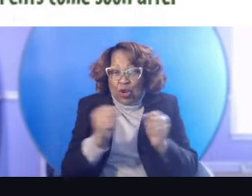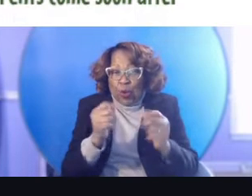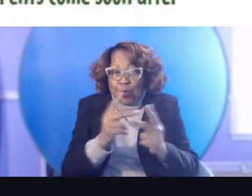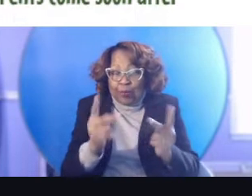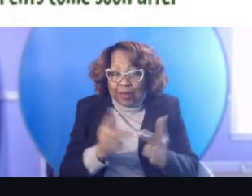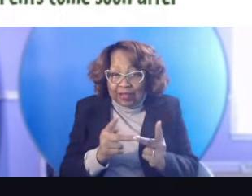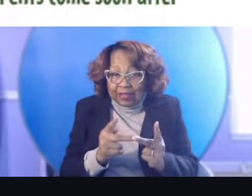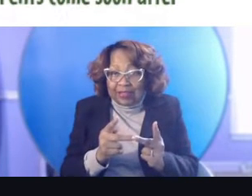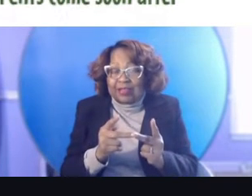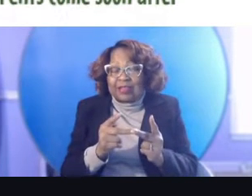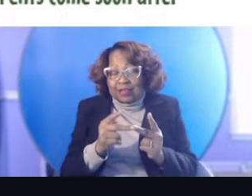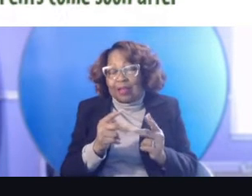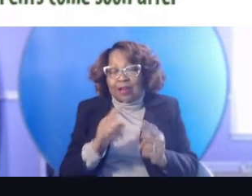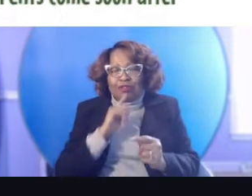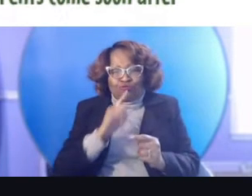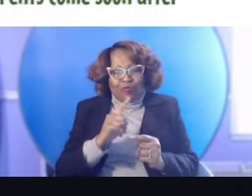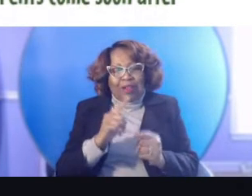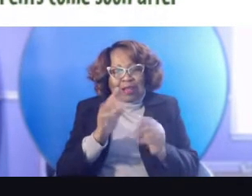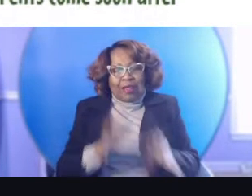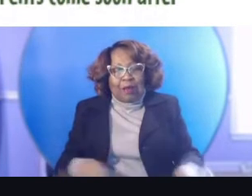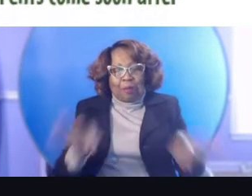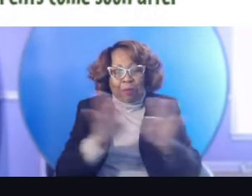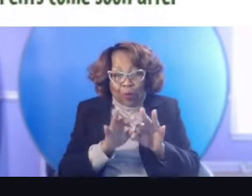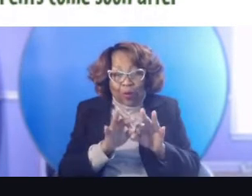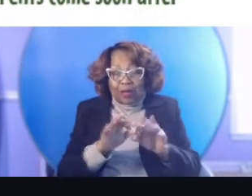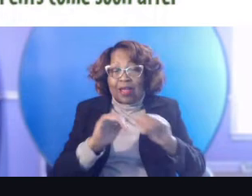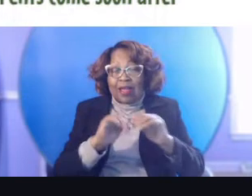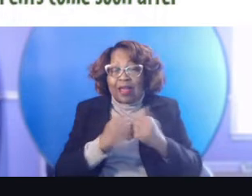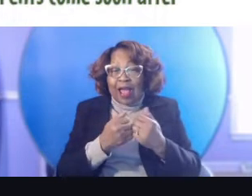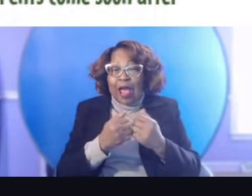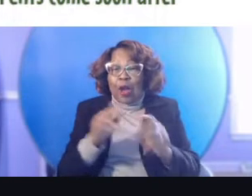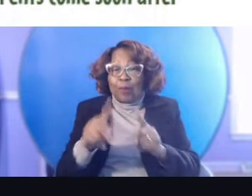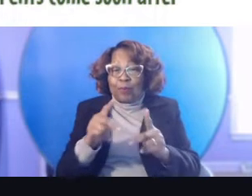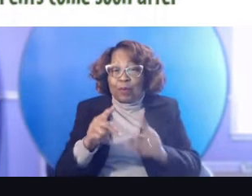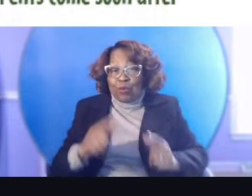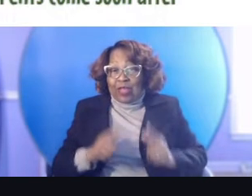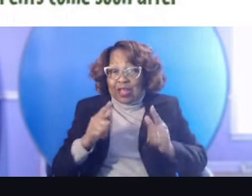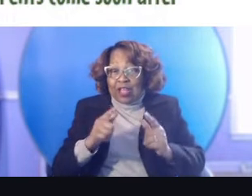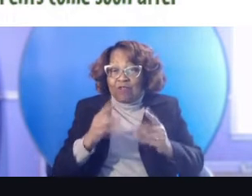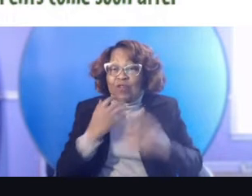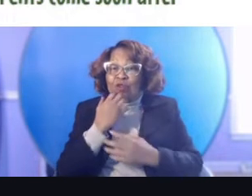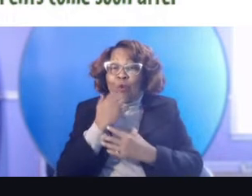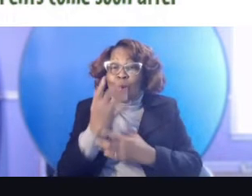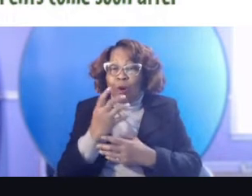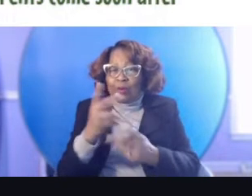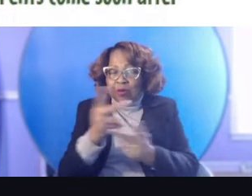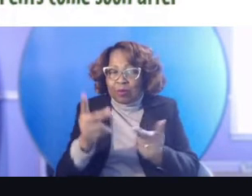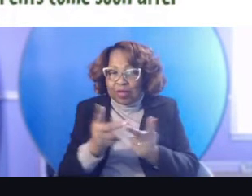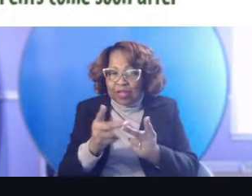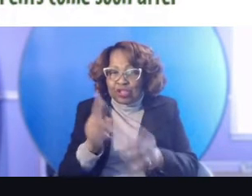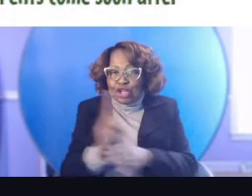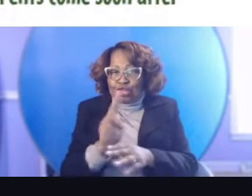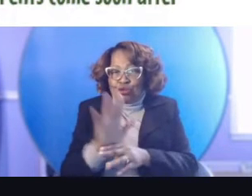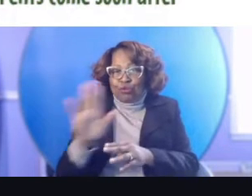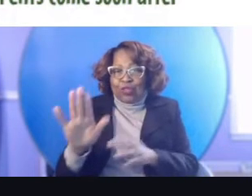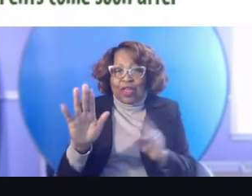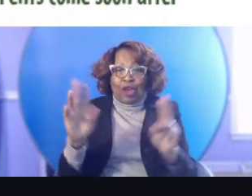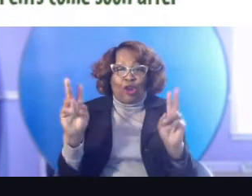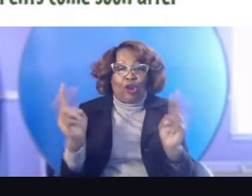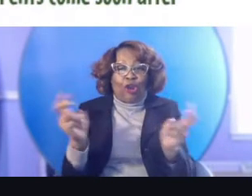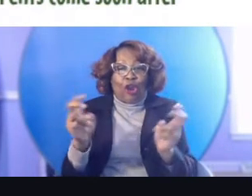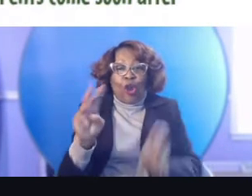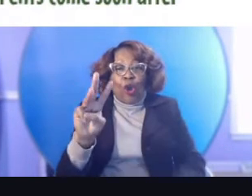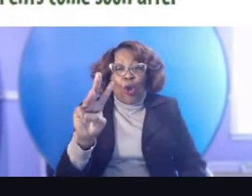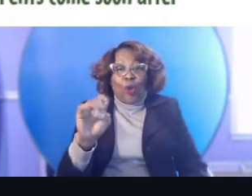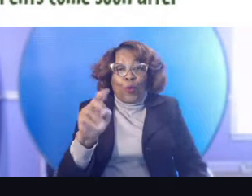especially important for people in cold climates and then how people in warmer climates could use their winter, uh, to help them